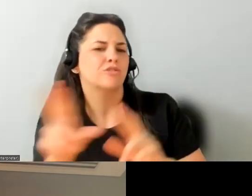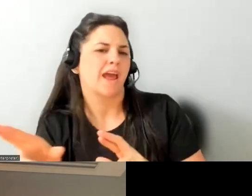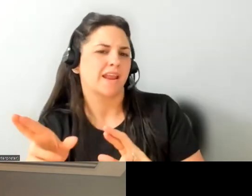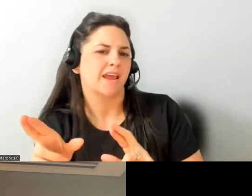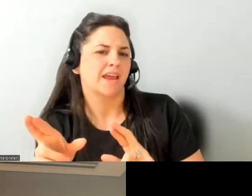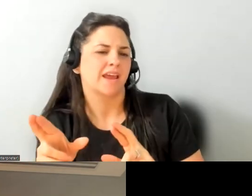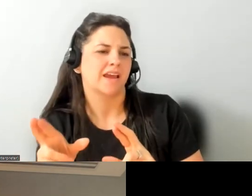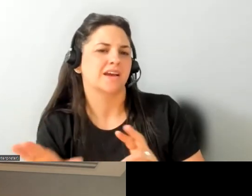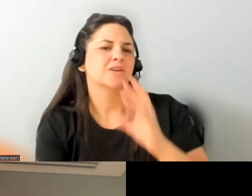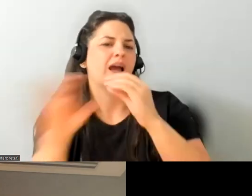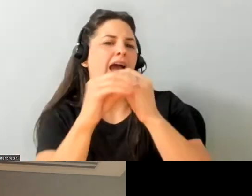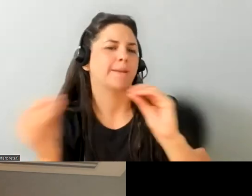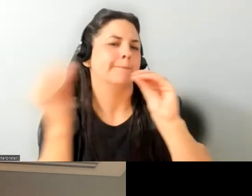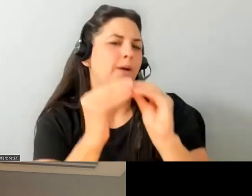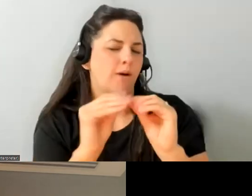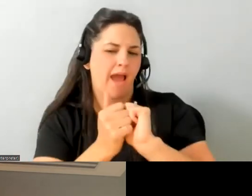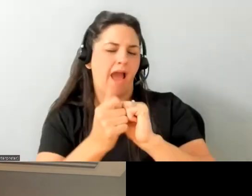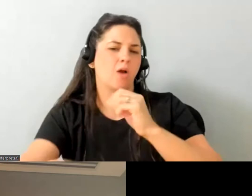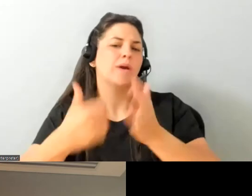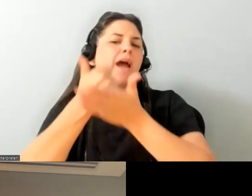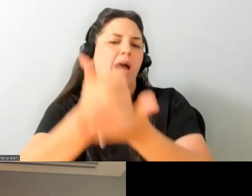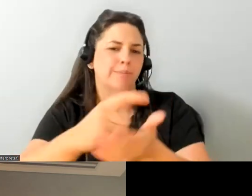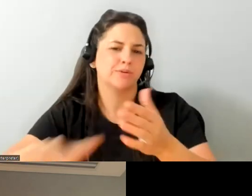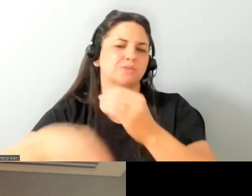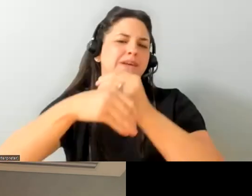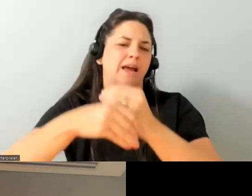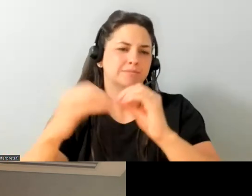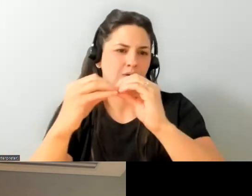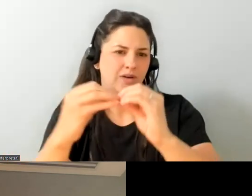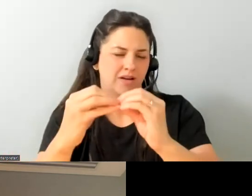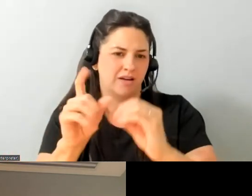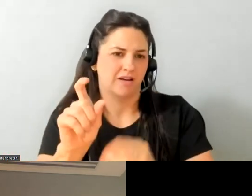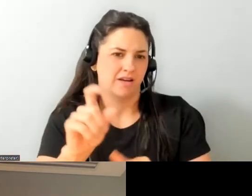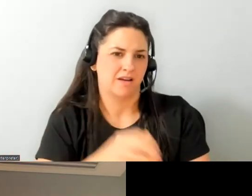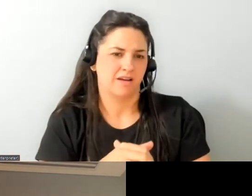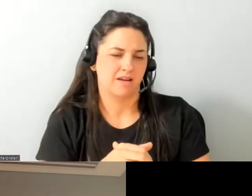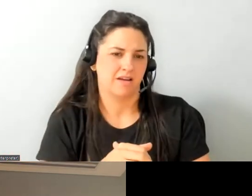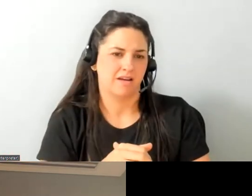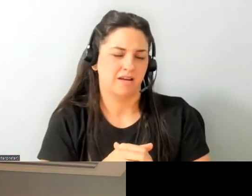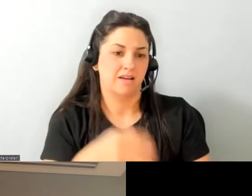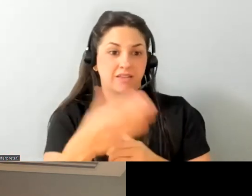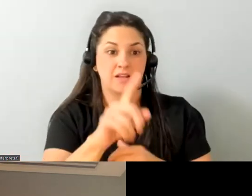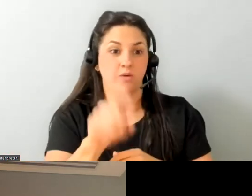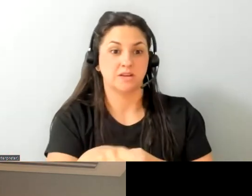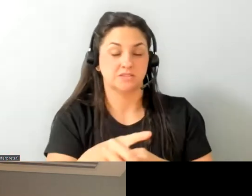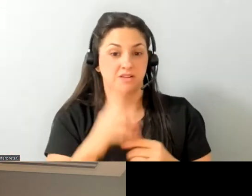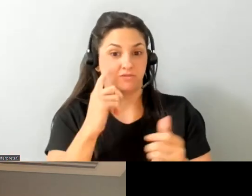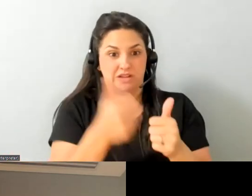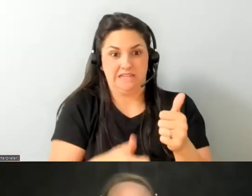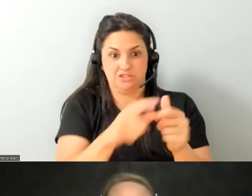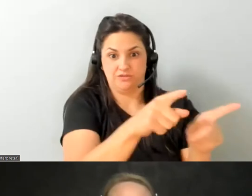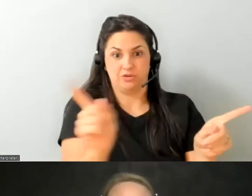further and what can we do to help you move on a bit further and i think with that comes then that that question about from from each of you really